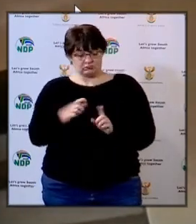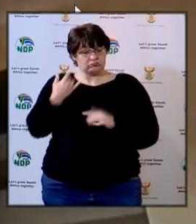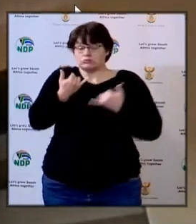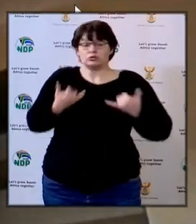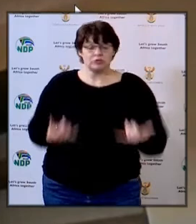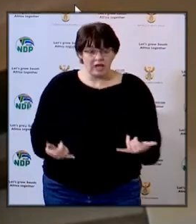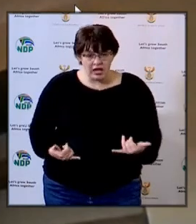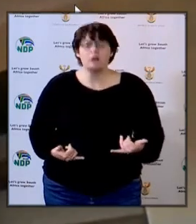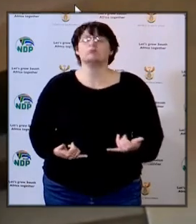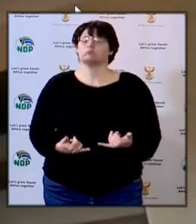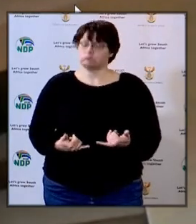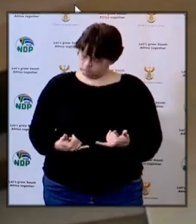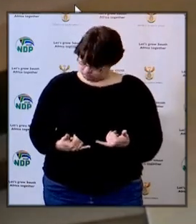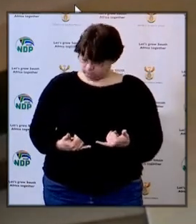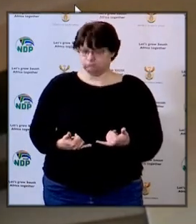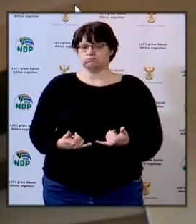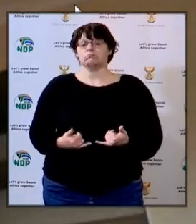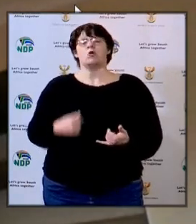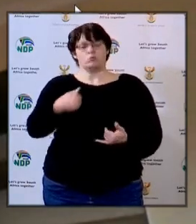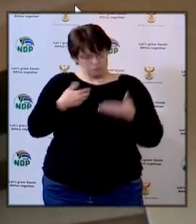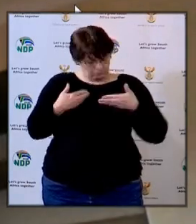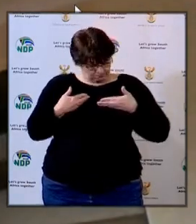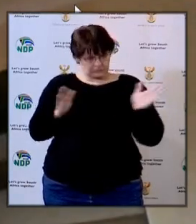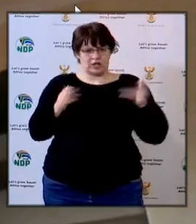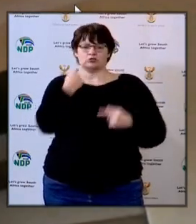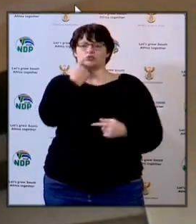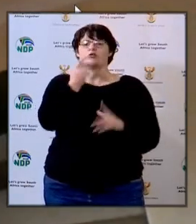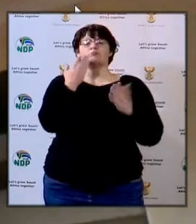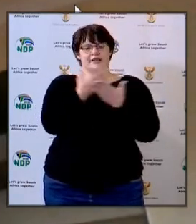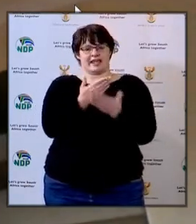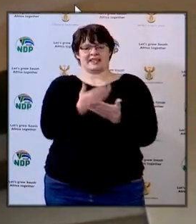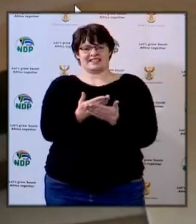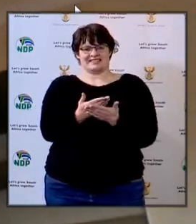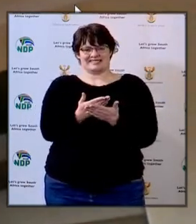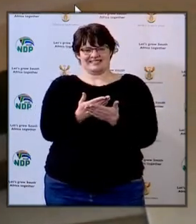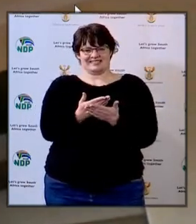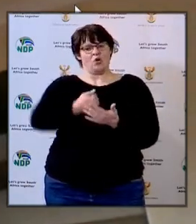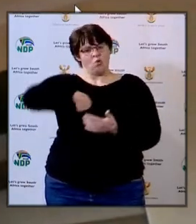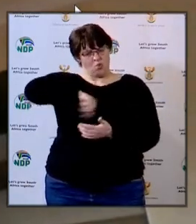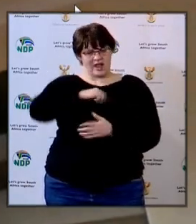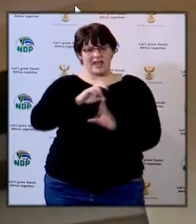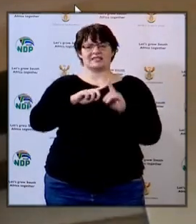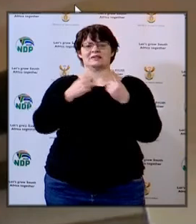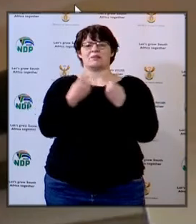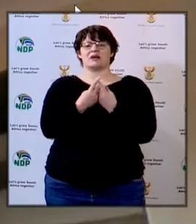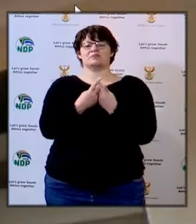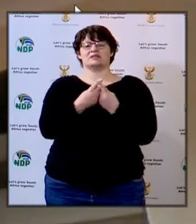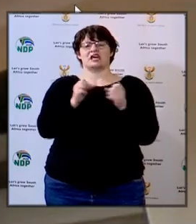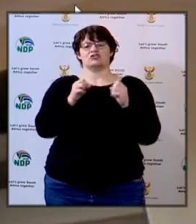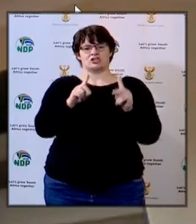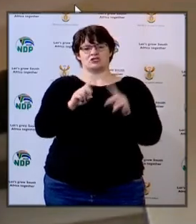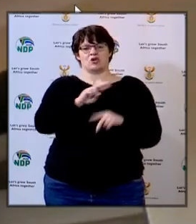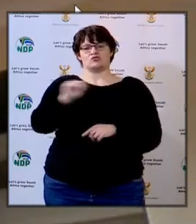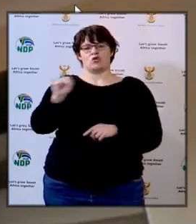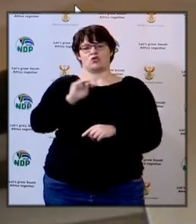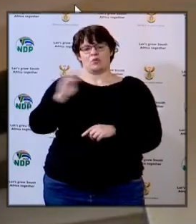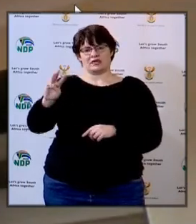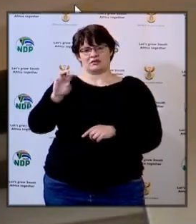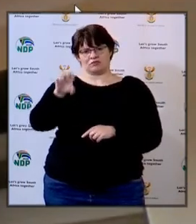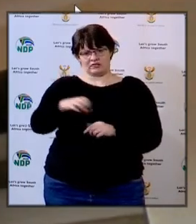we are convinced that indeed we can restart tomorrow as a department of education in the northwest province